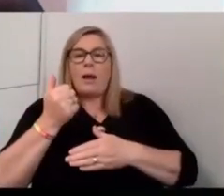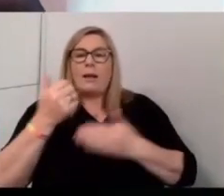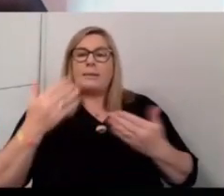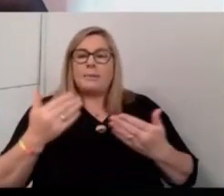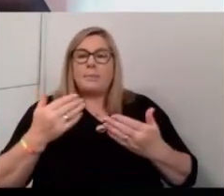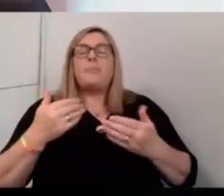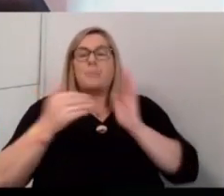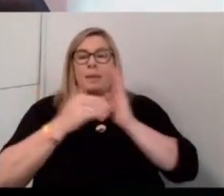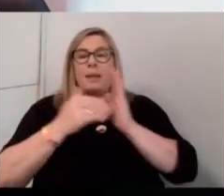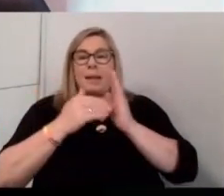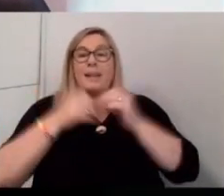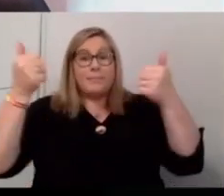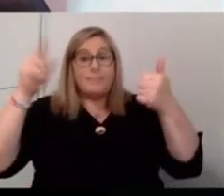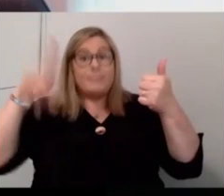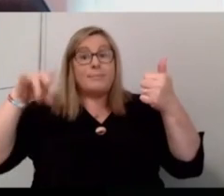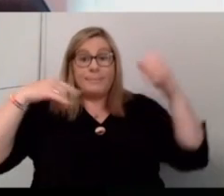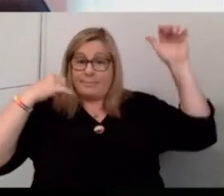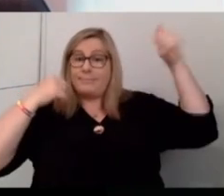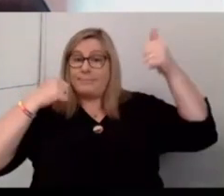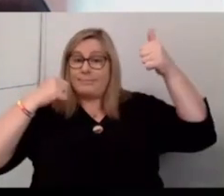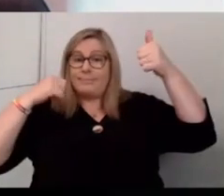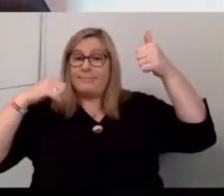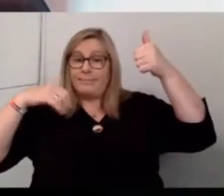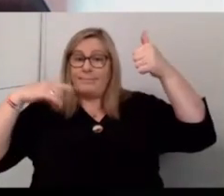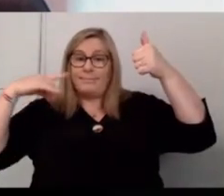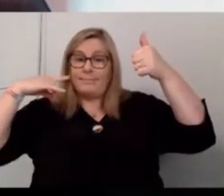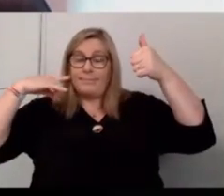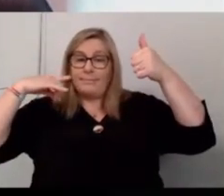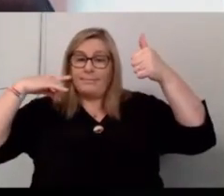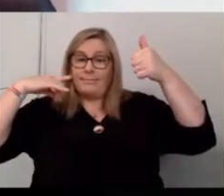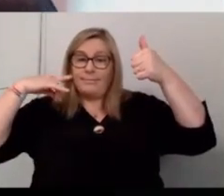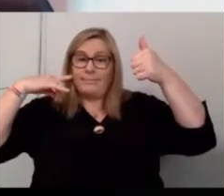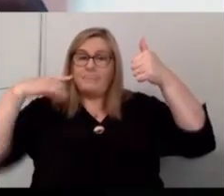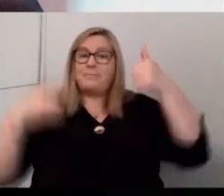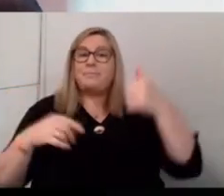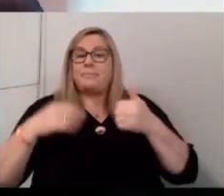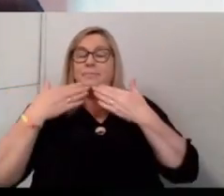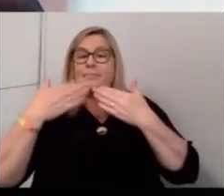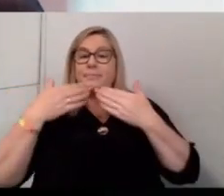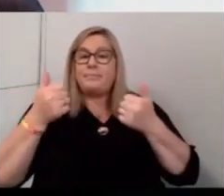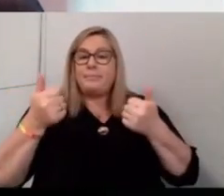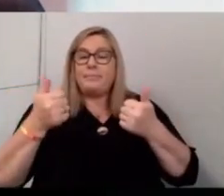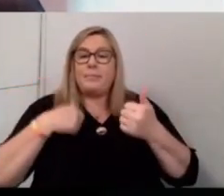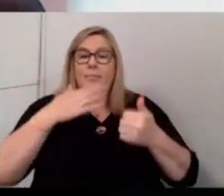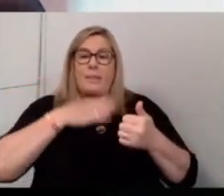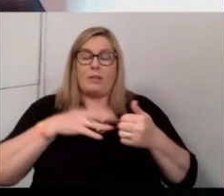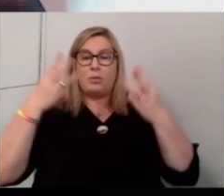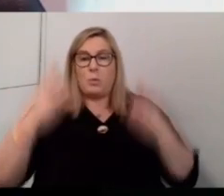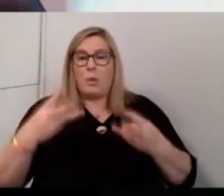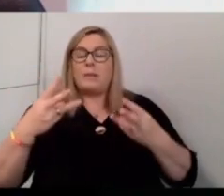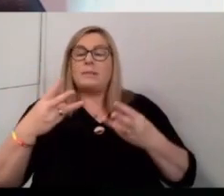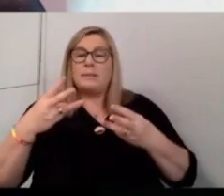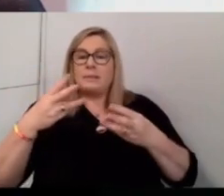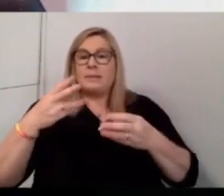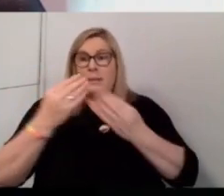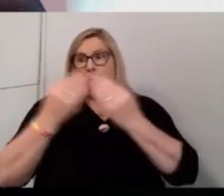Yeah, I am. Can you hear me, Laura? Welcome, Margaret. Yeah, thank you. I just wanted the panel raise some